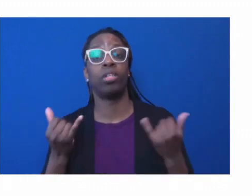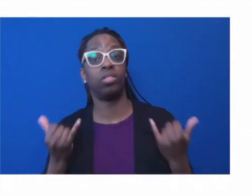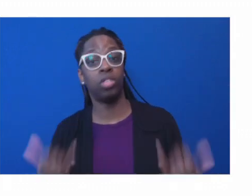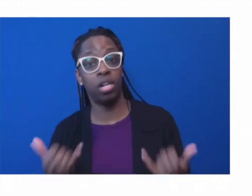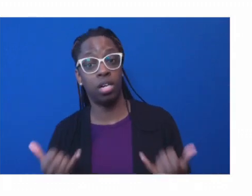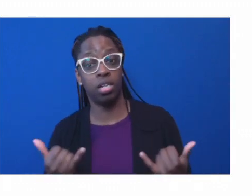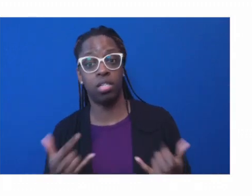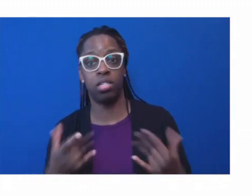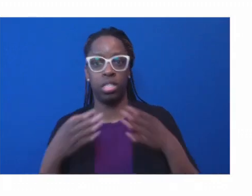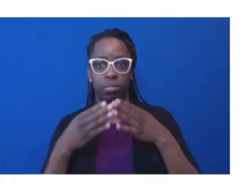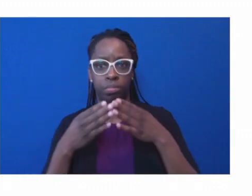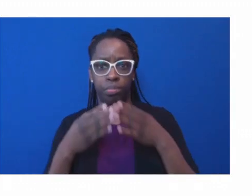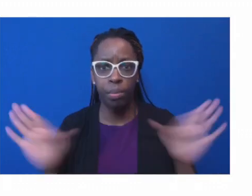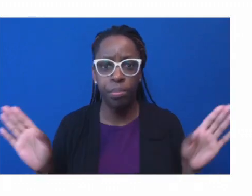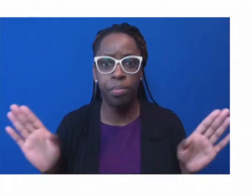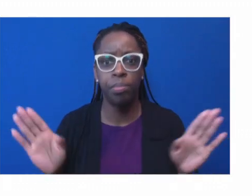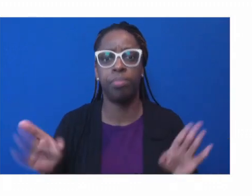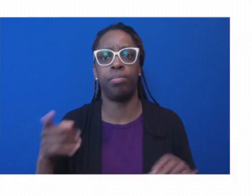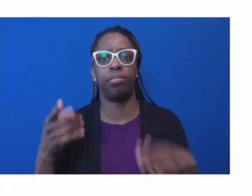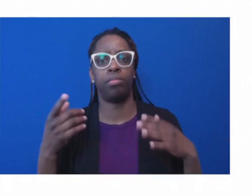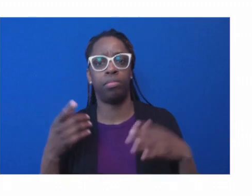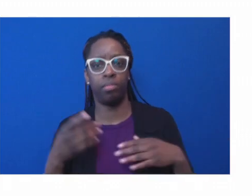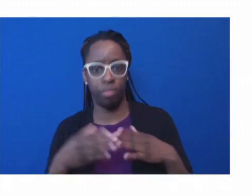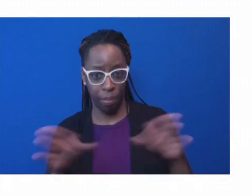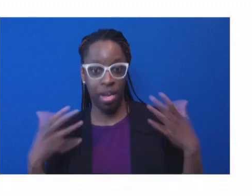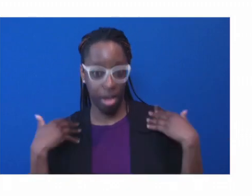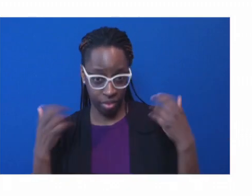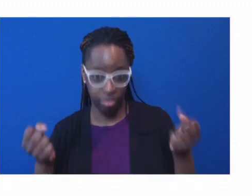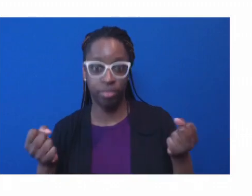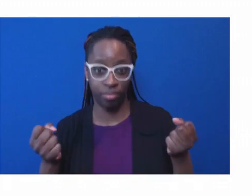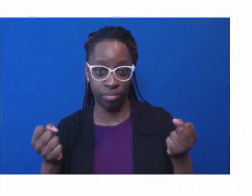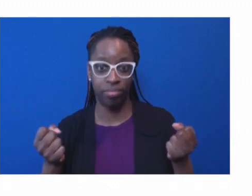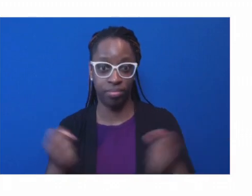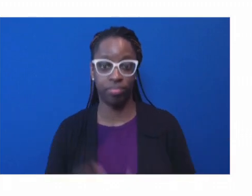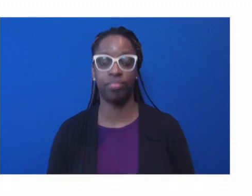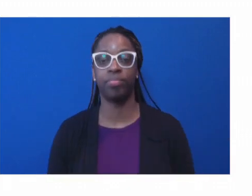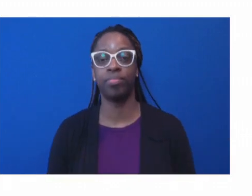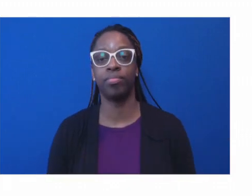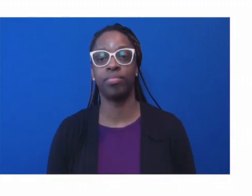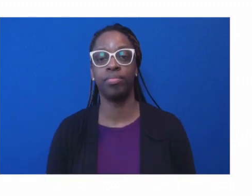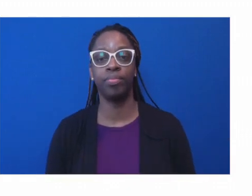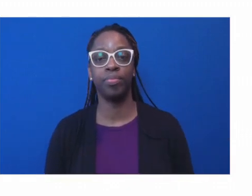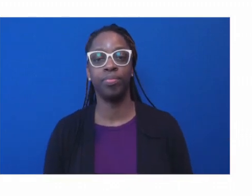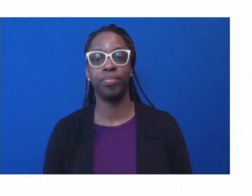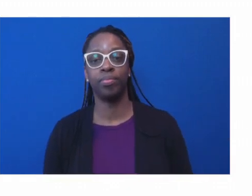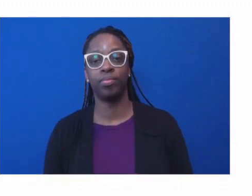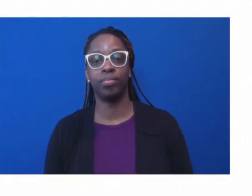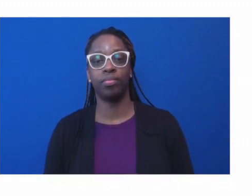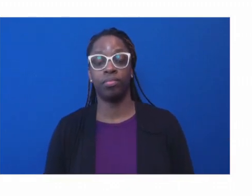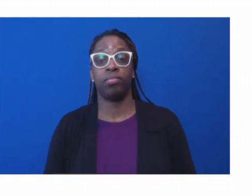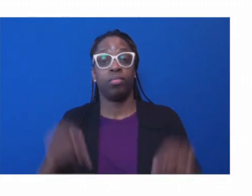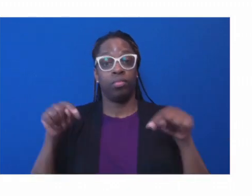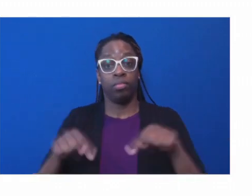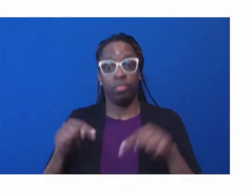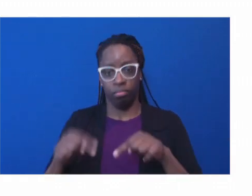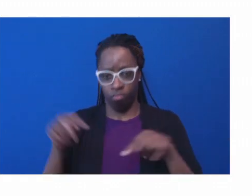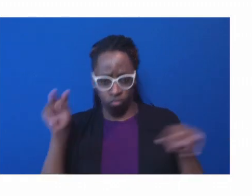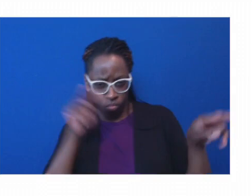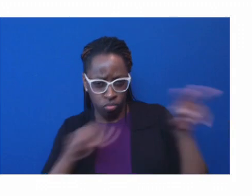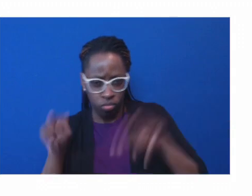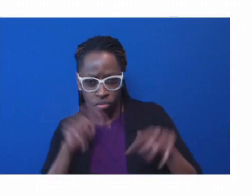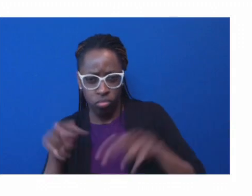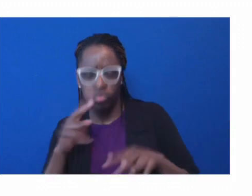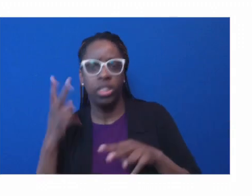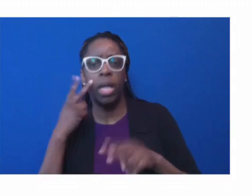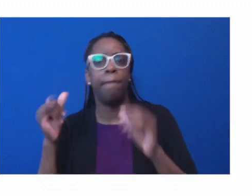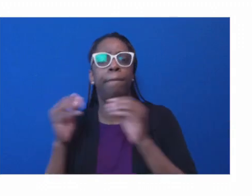have seen yet. I would dare say this has been a manifestation of, uh, broader than public health. It's really been, um, at many times